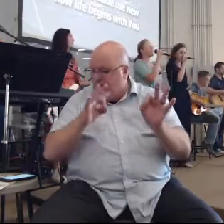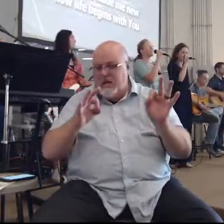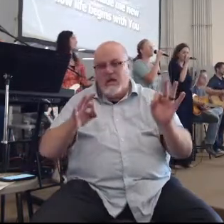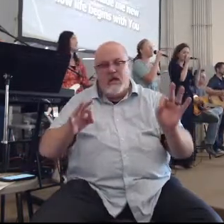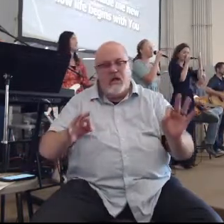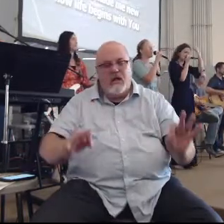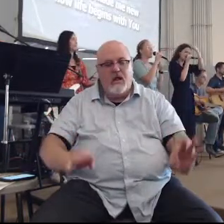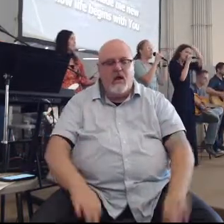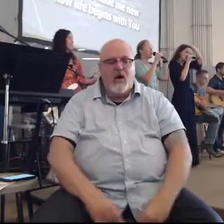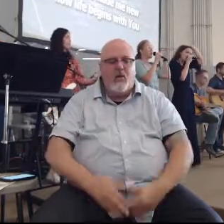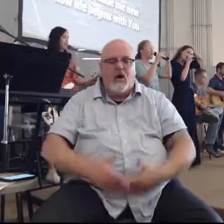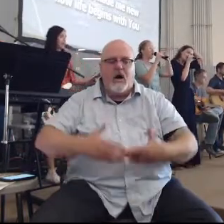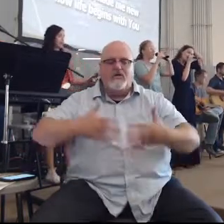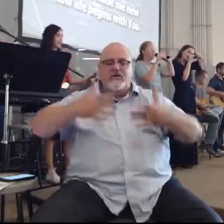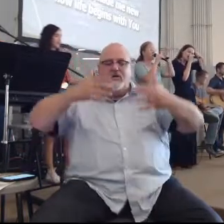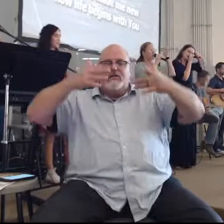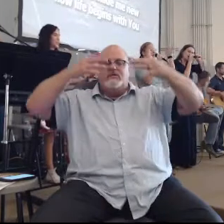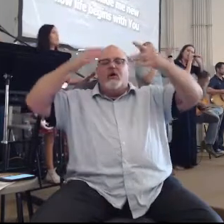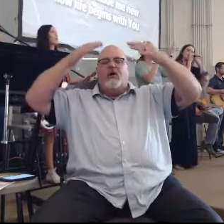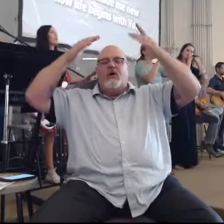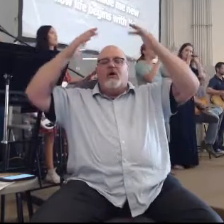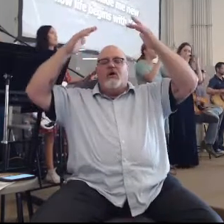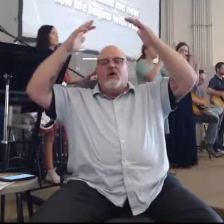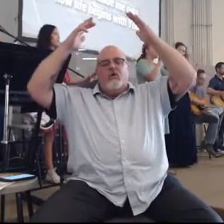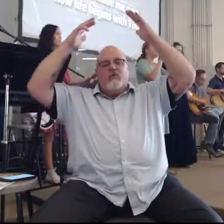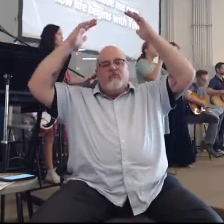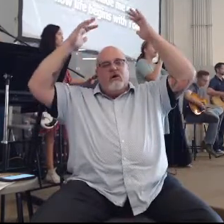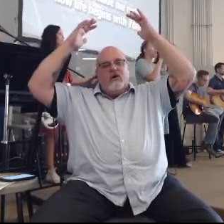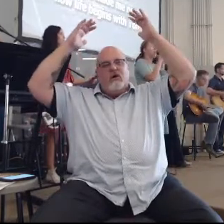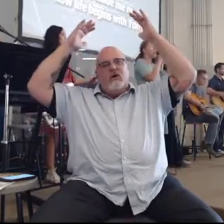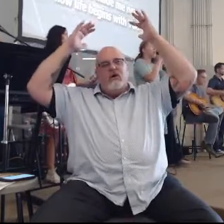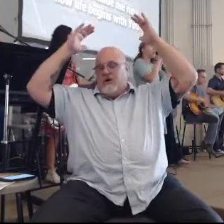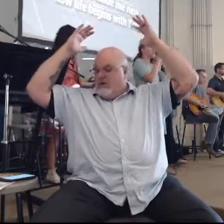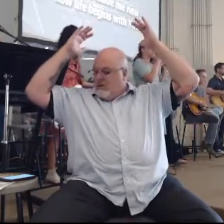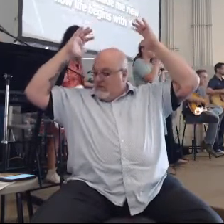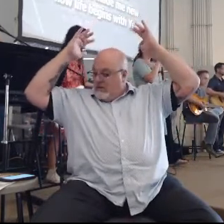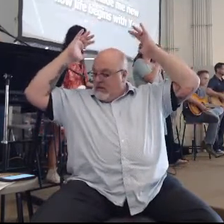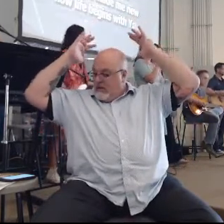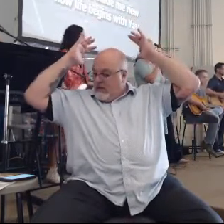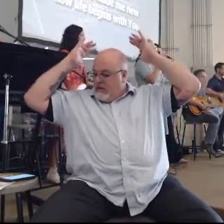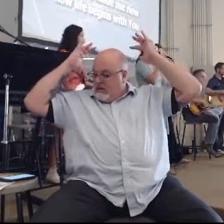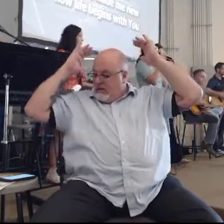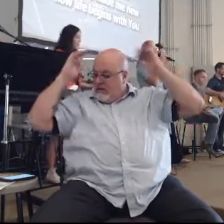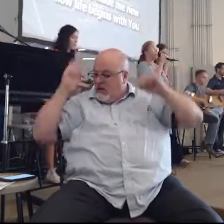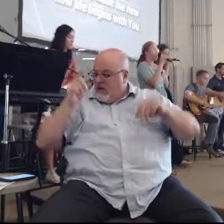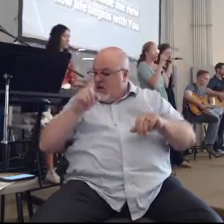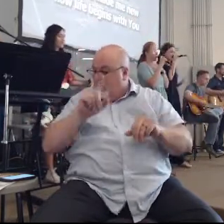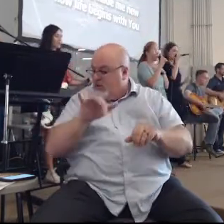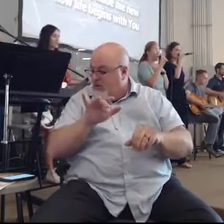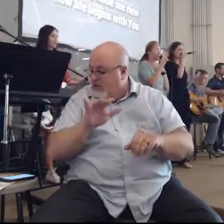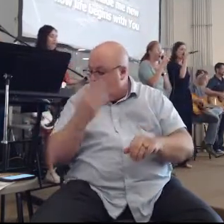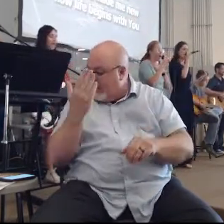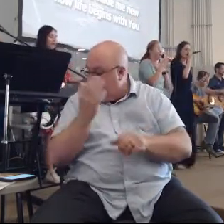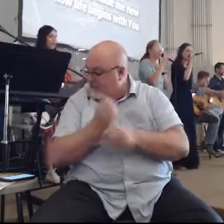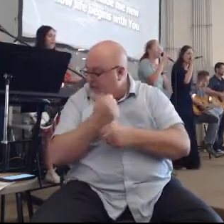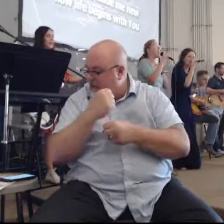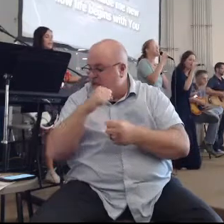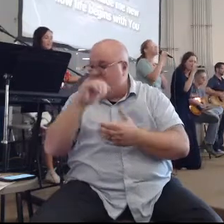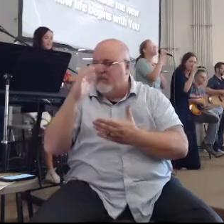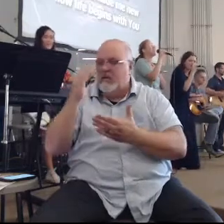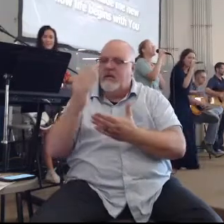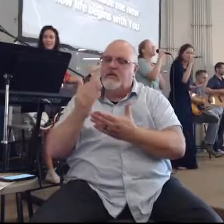my death was arrested and free And I